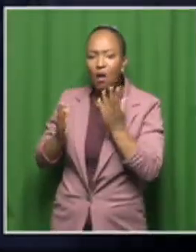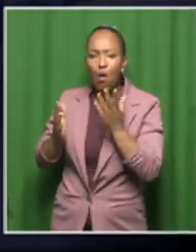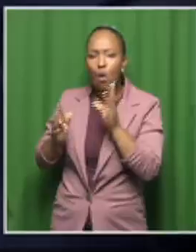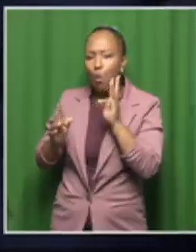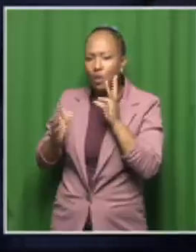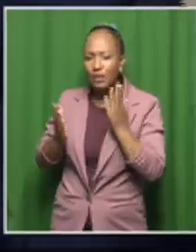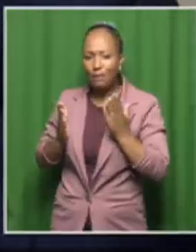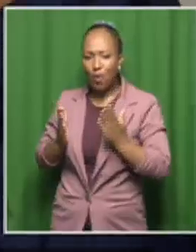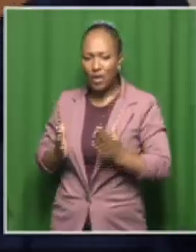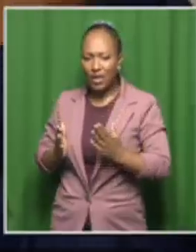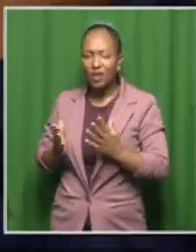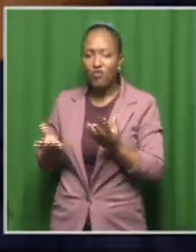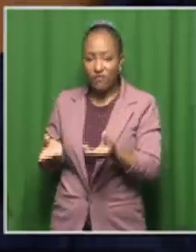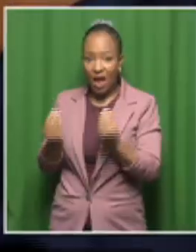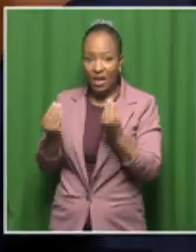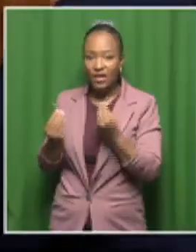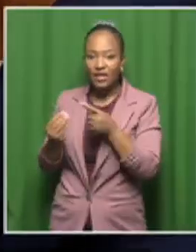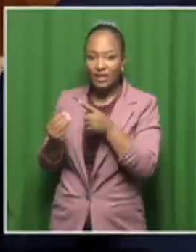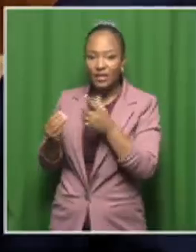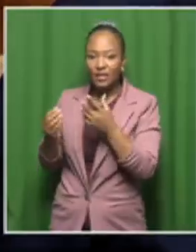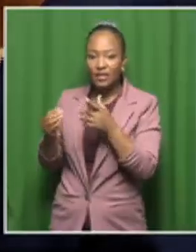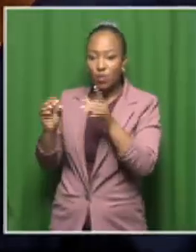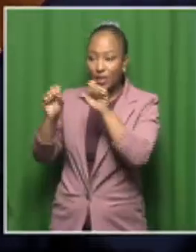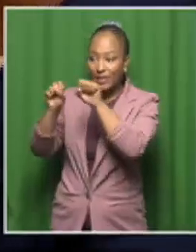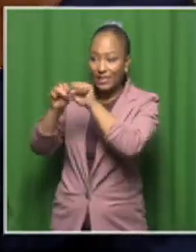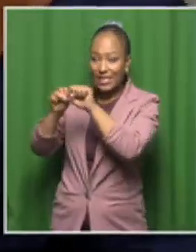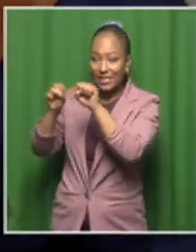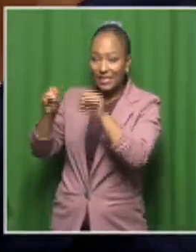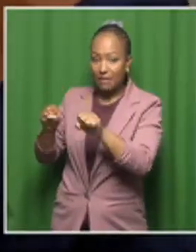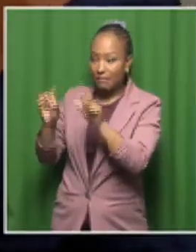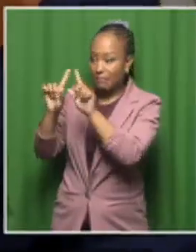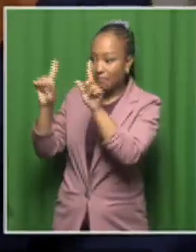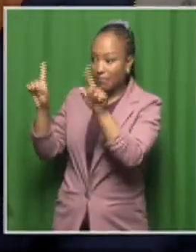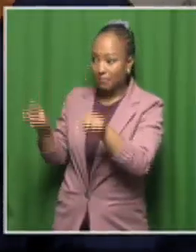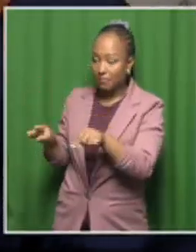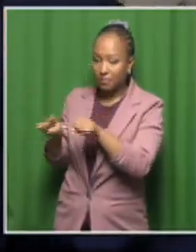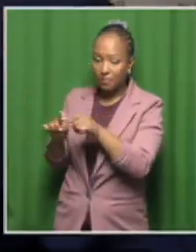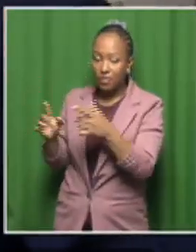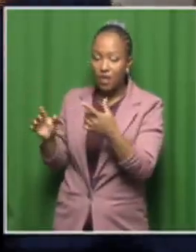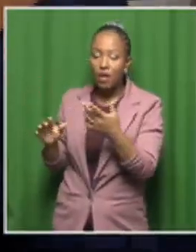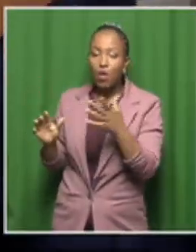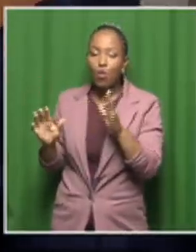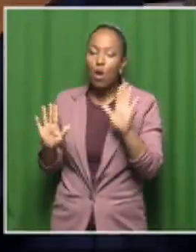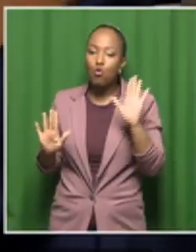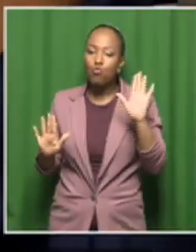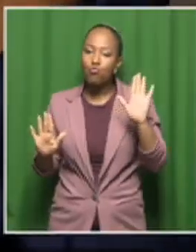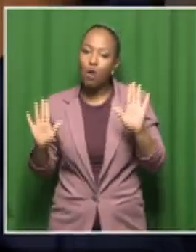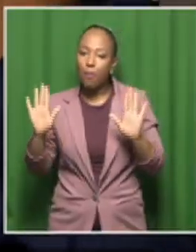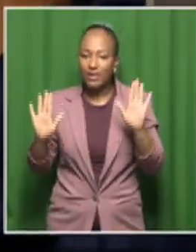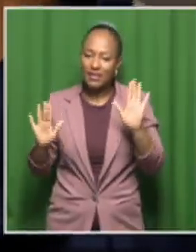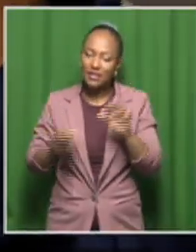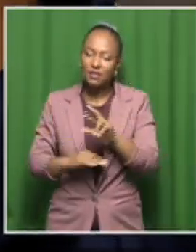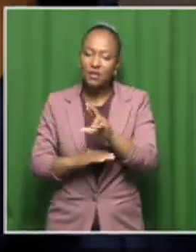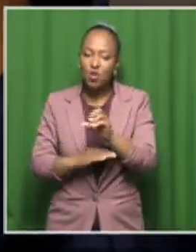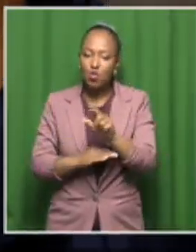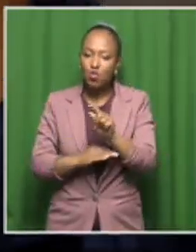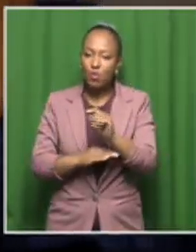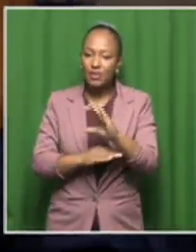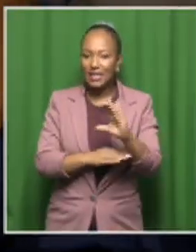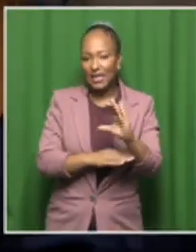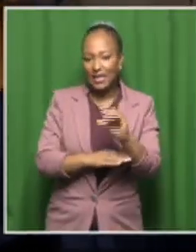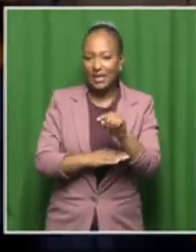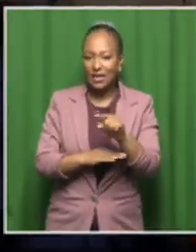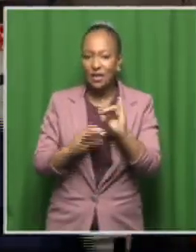this instrument, it has a multi-purpose sampler, which is a robotic auto-sampler, which automates the sample introduction